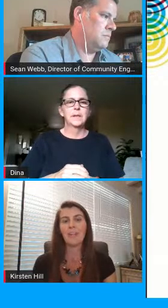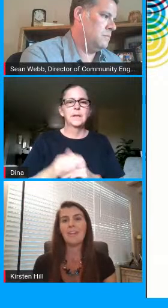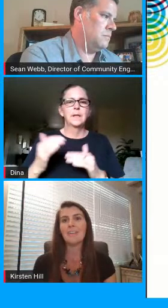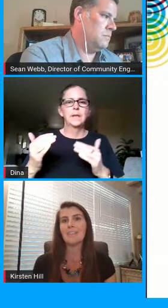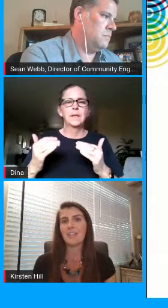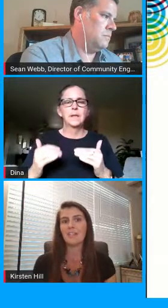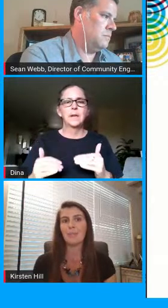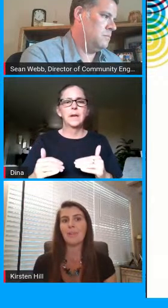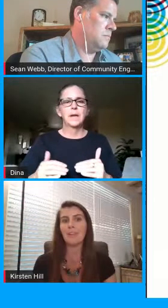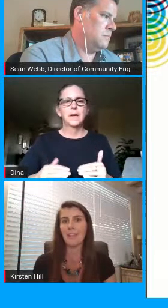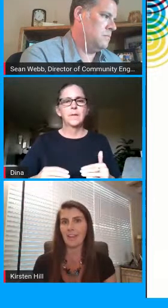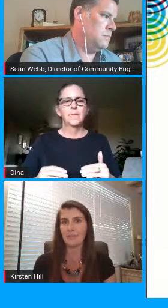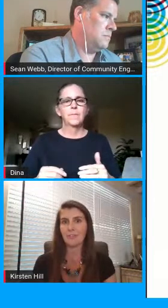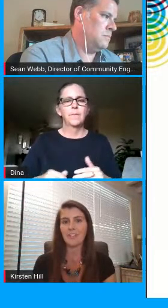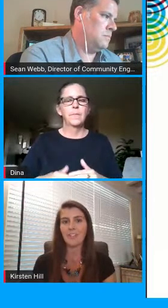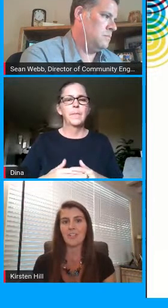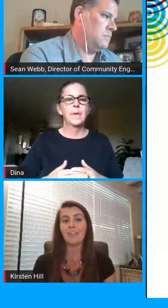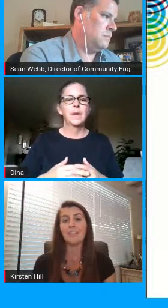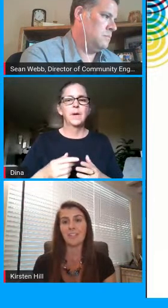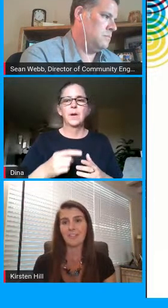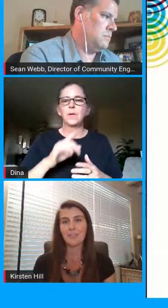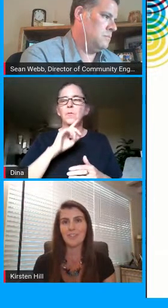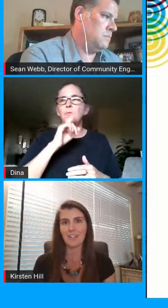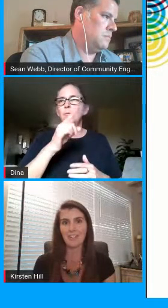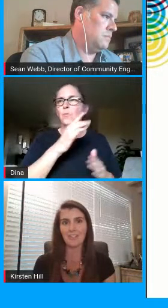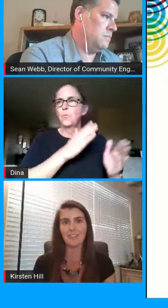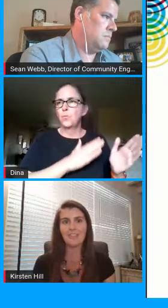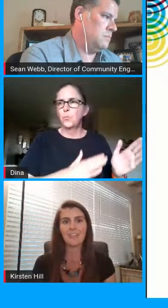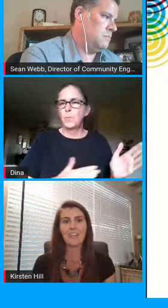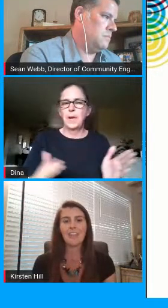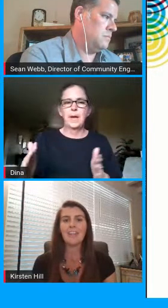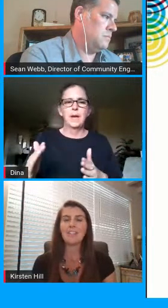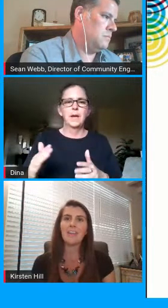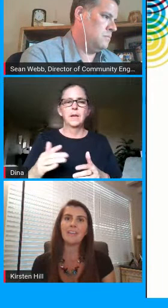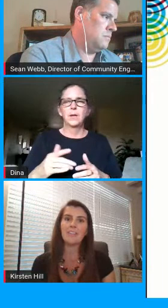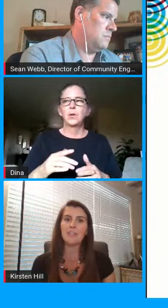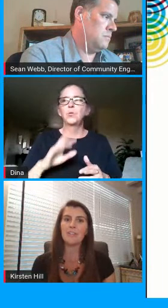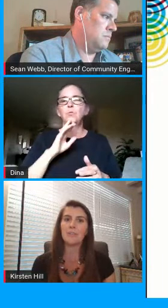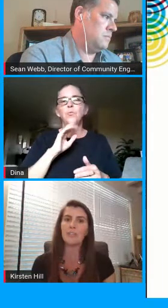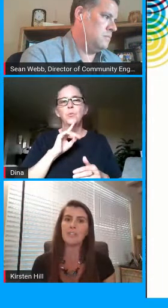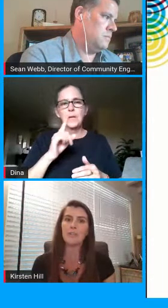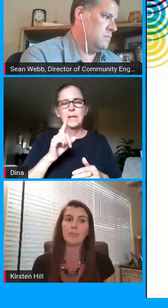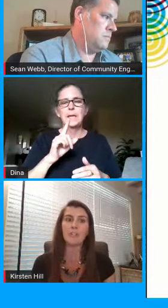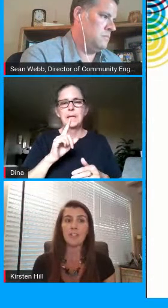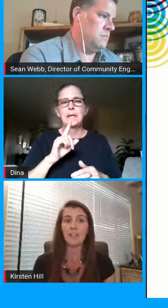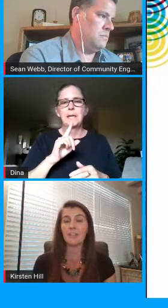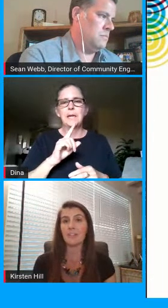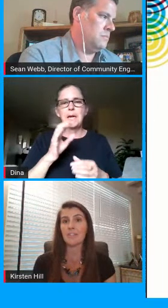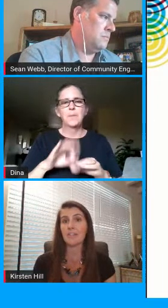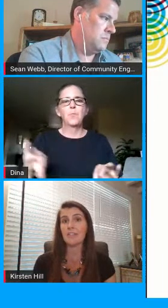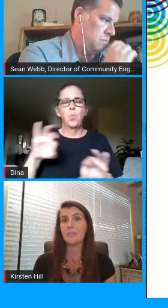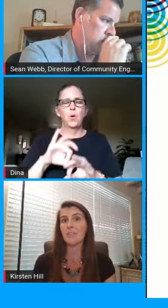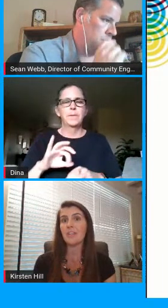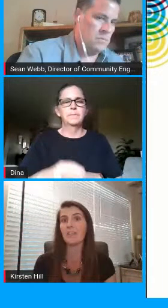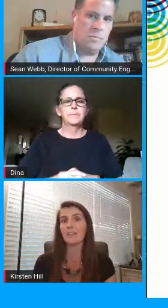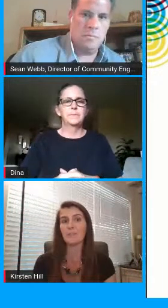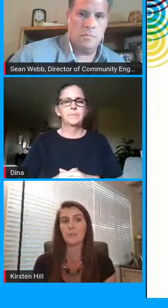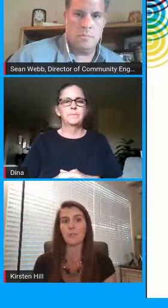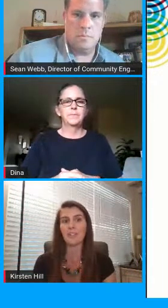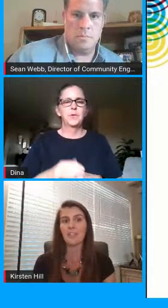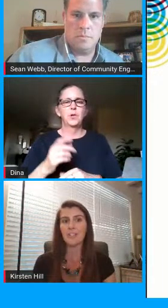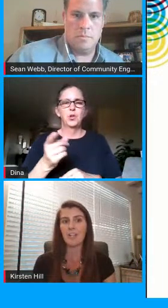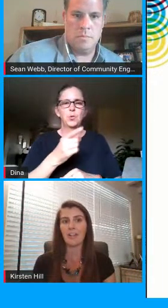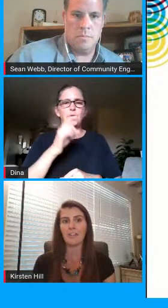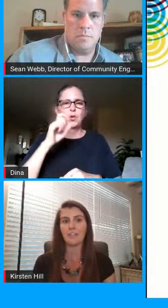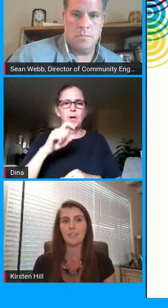writing a daily plan for each child is also essential it's like a to-do list or a checklist that's unique